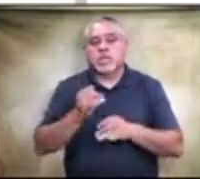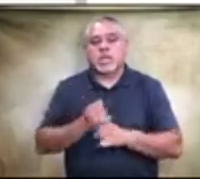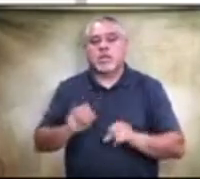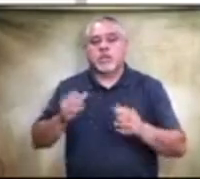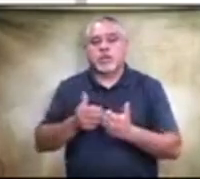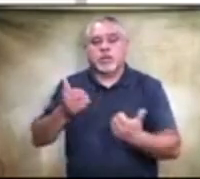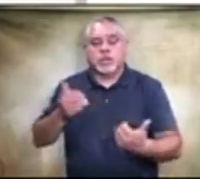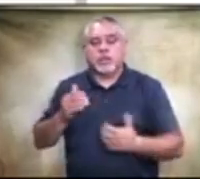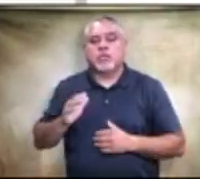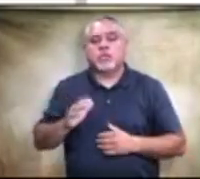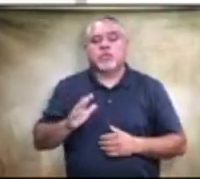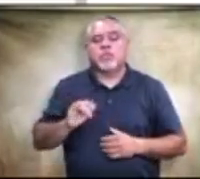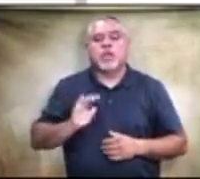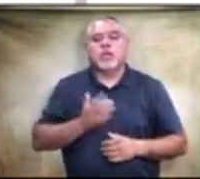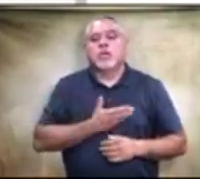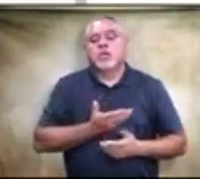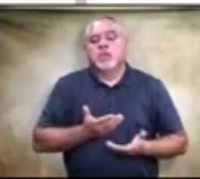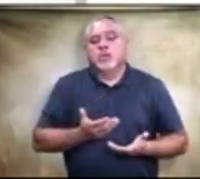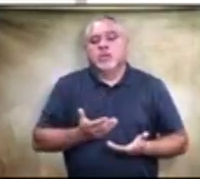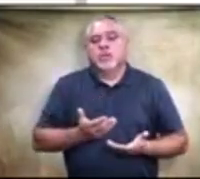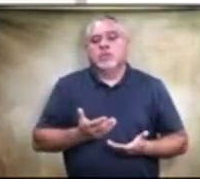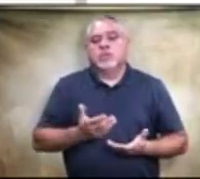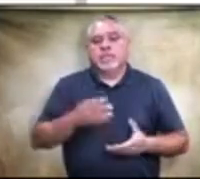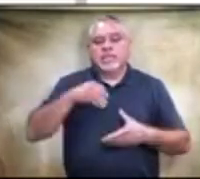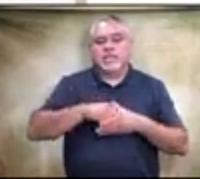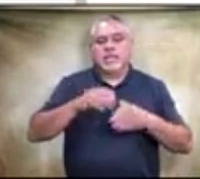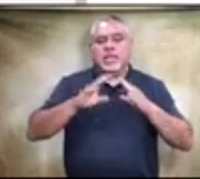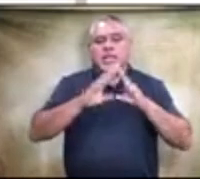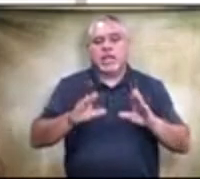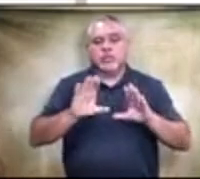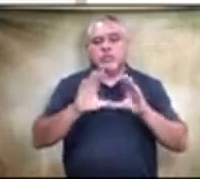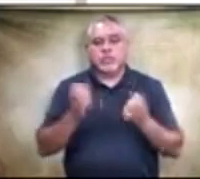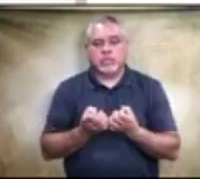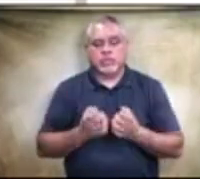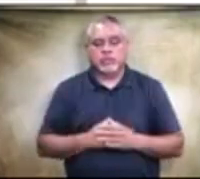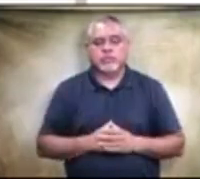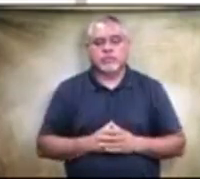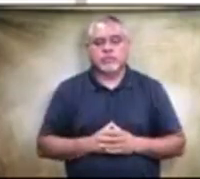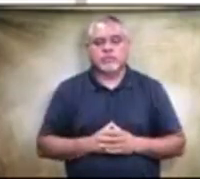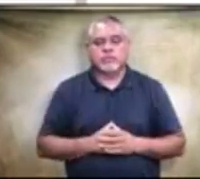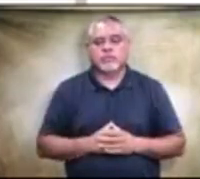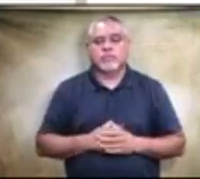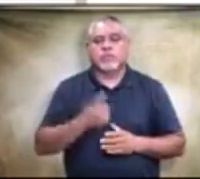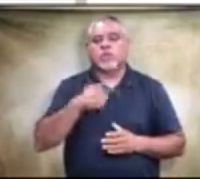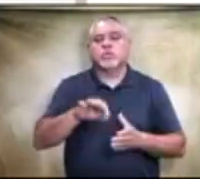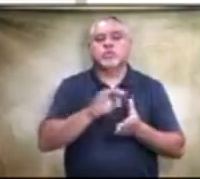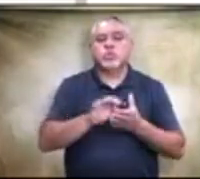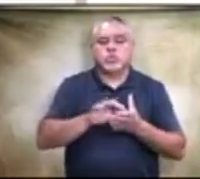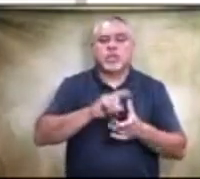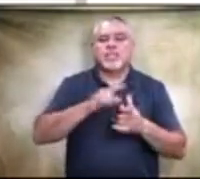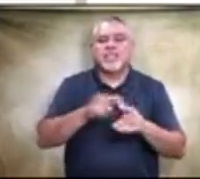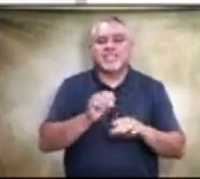um, in-house, uh, committee. And those scores are then sent to